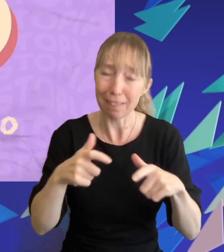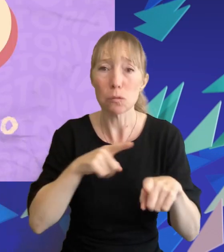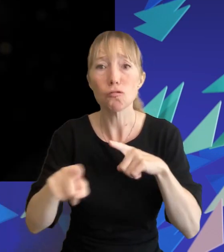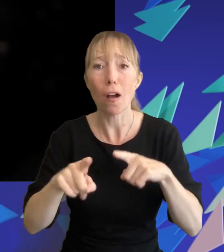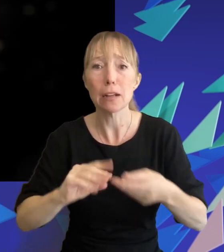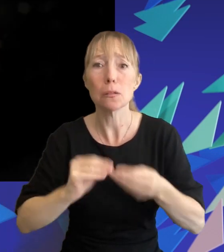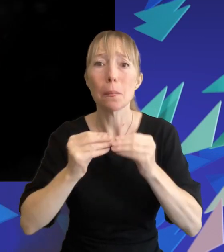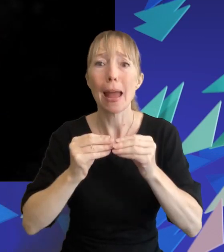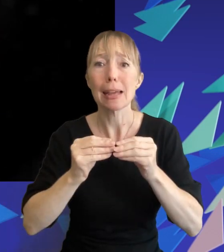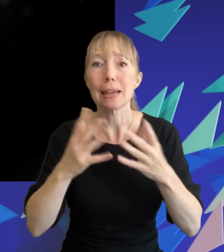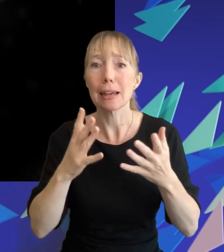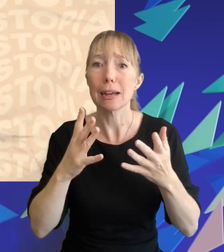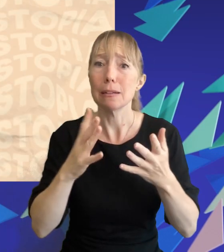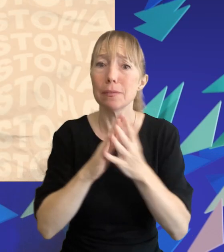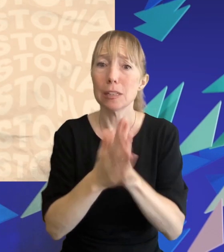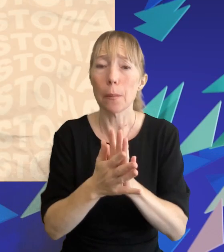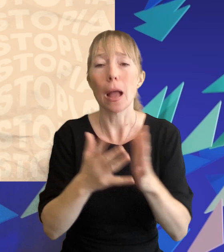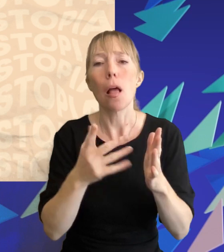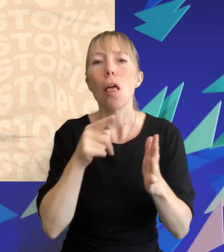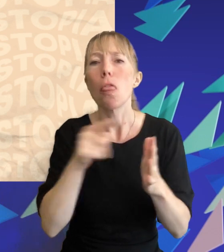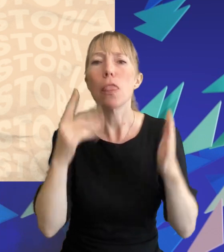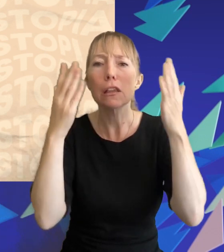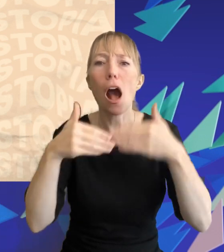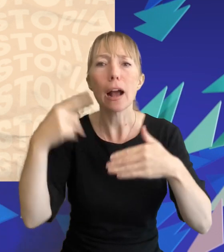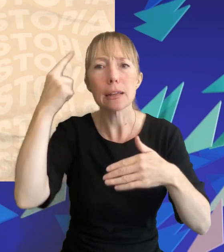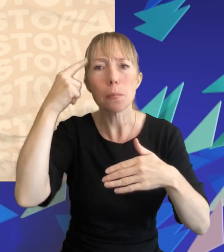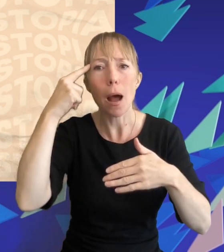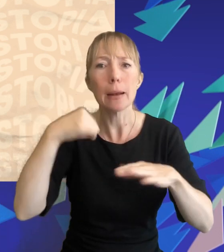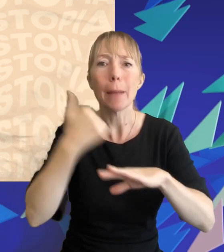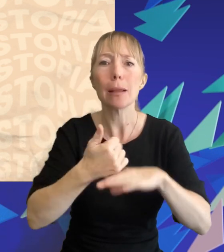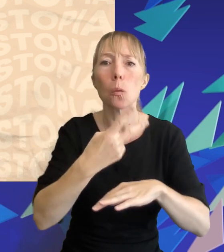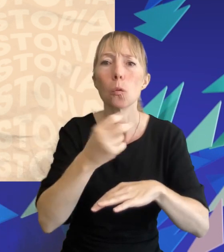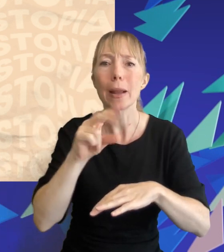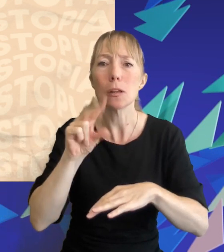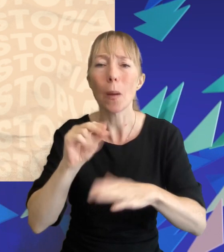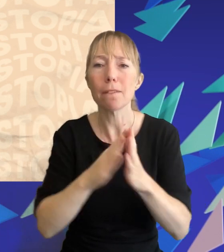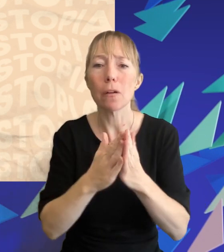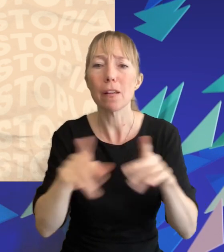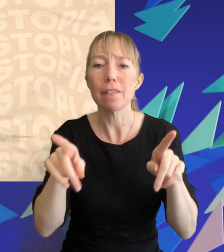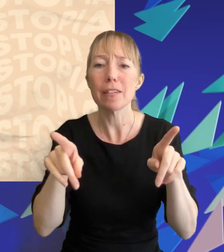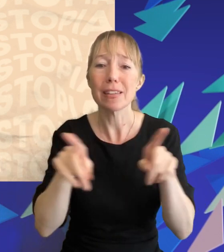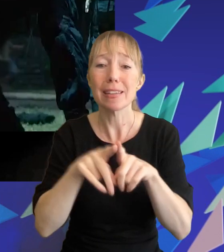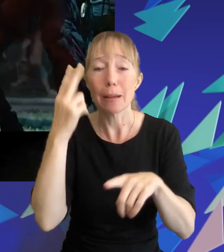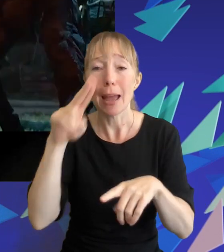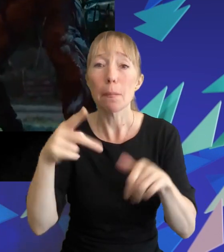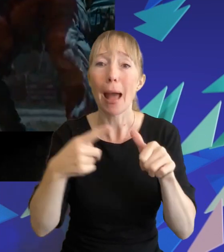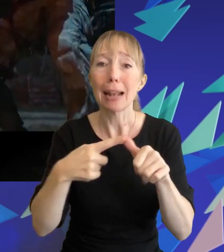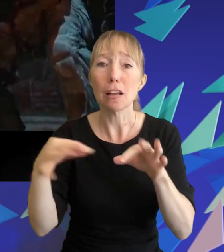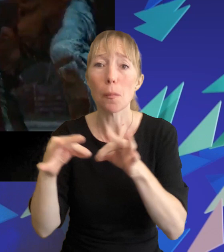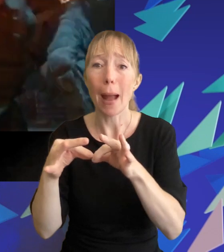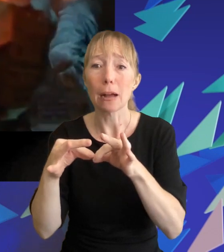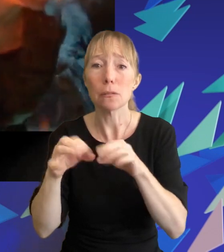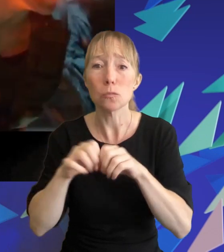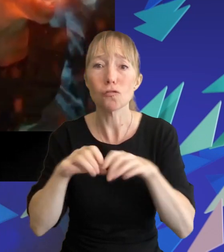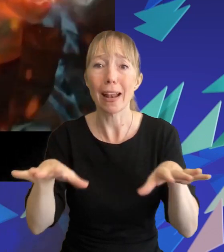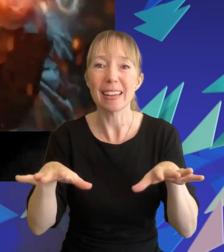attempt was made and the darkest minds based on the 2012 novel of the same name by alexandra bracken was released this time it was